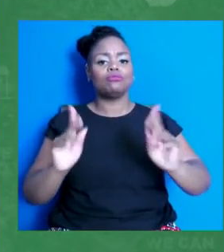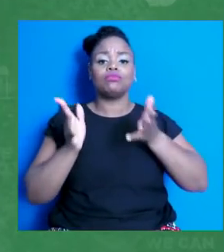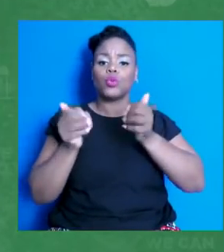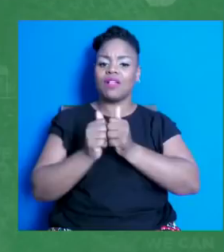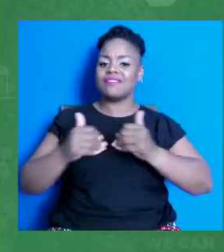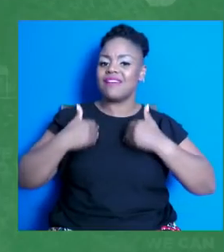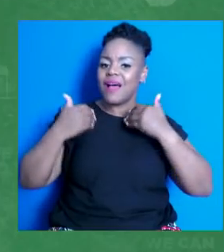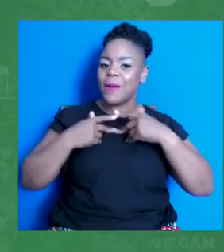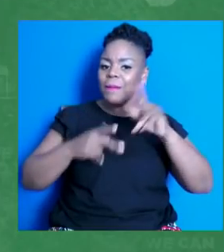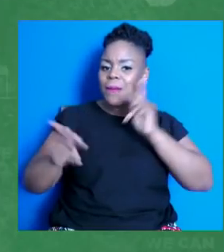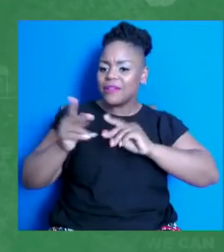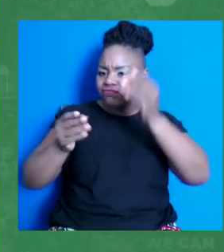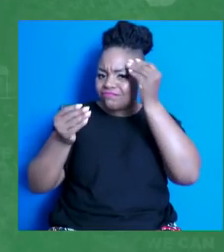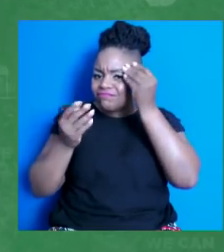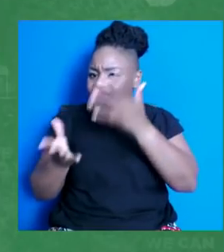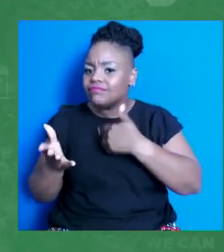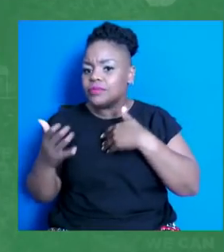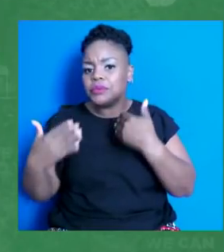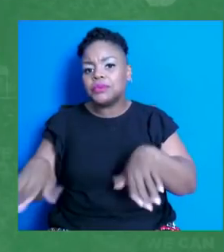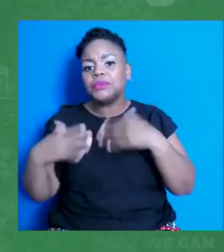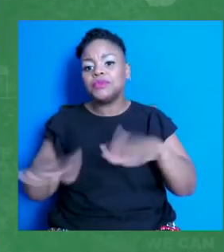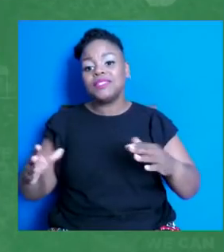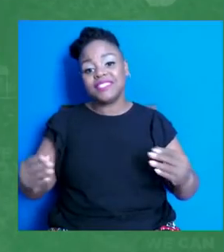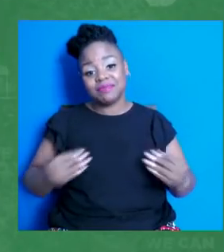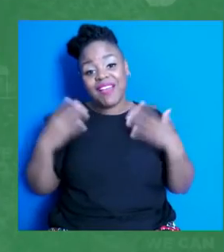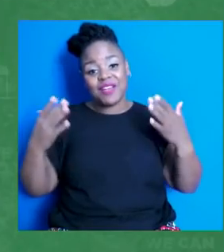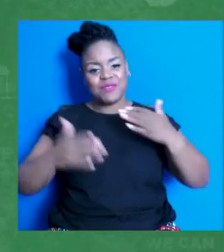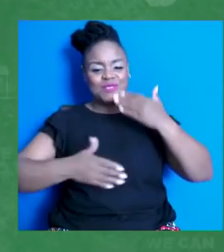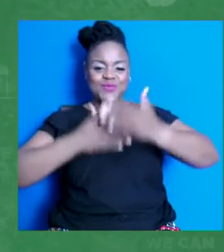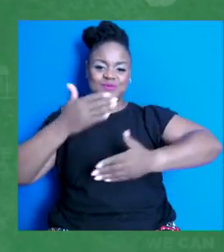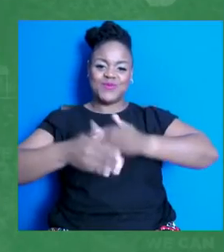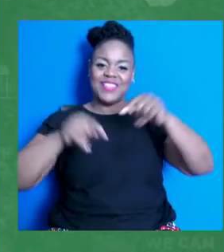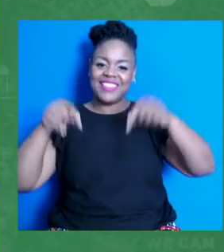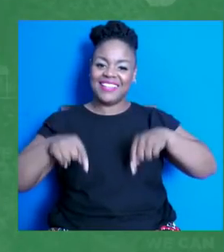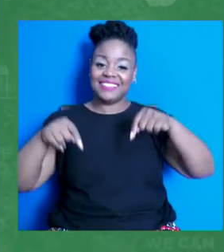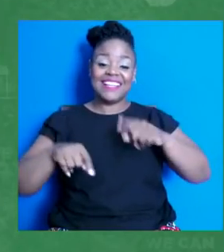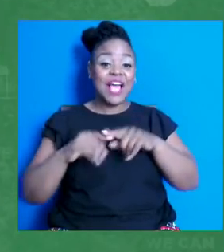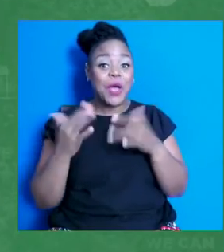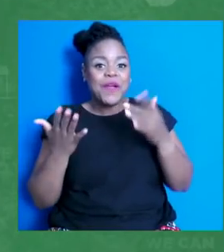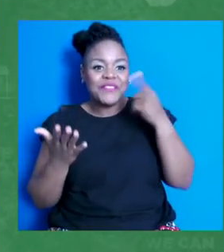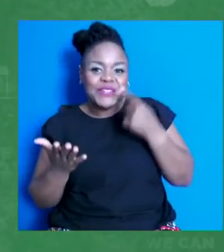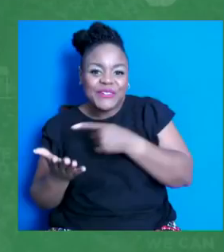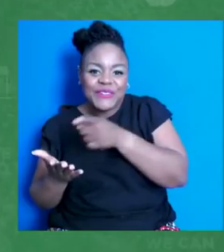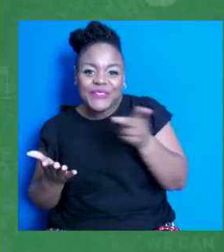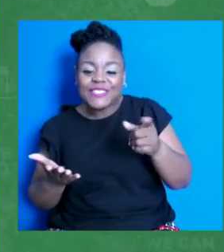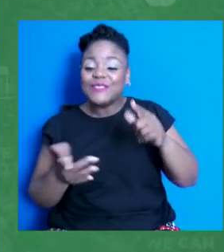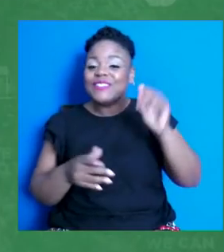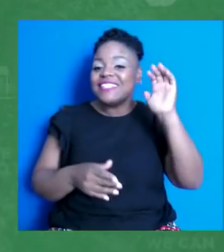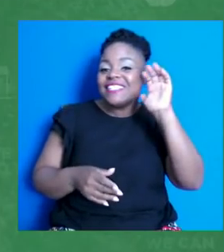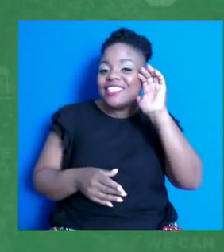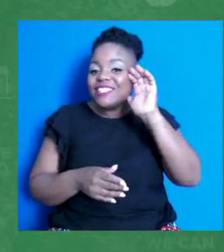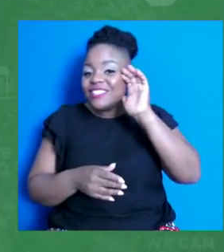by what they're doing, and I can't wait for you all to hear about it. Mr. Emhoff, I'll turn it over to you.